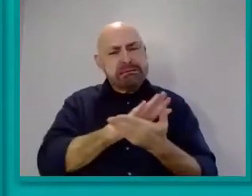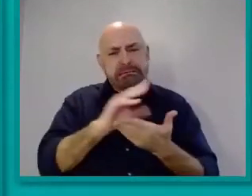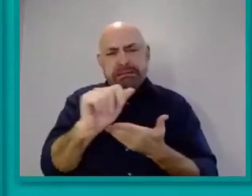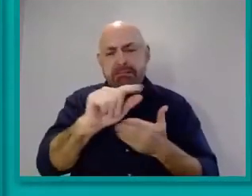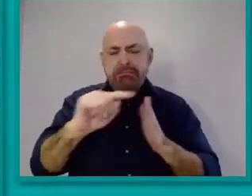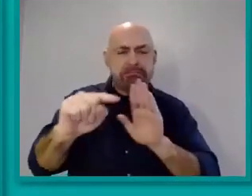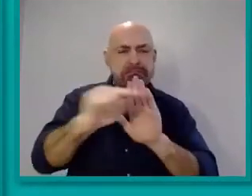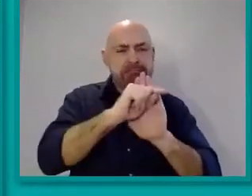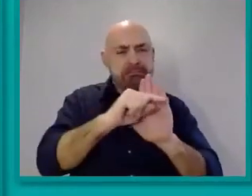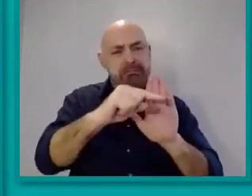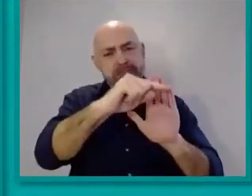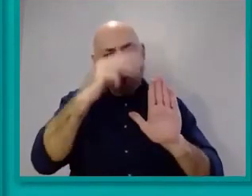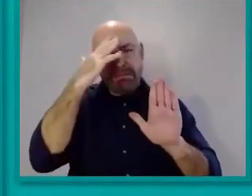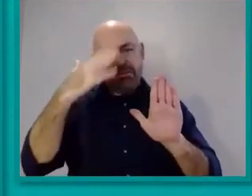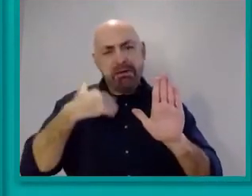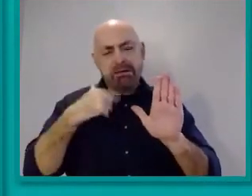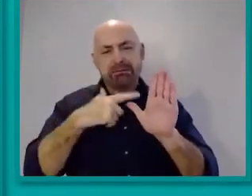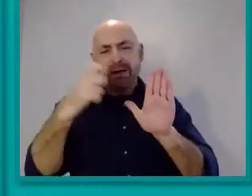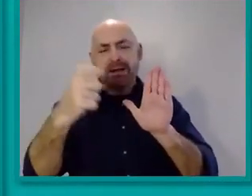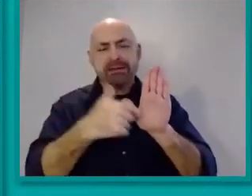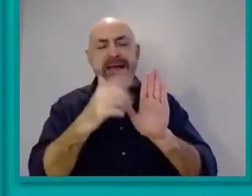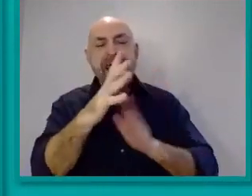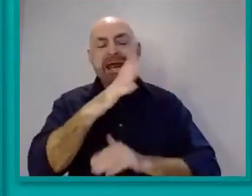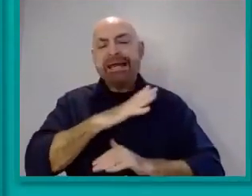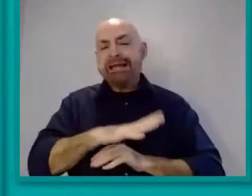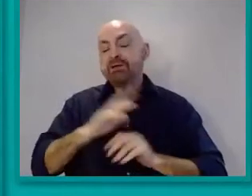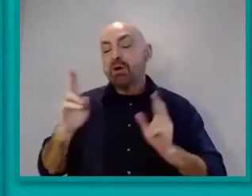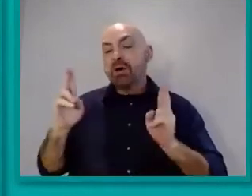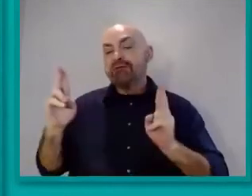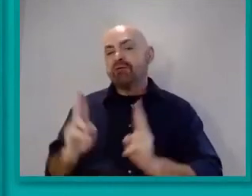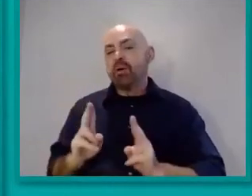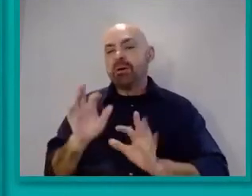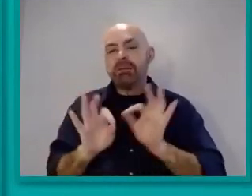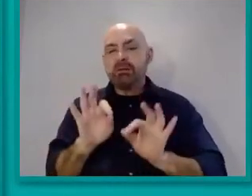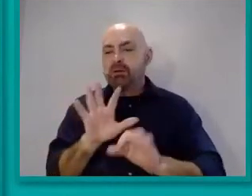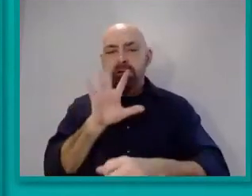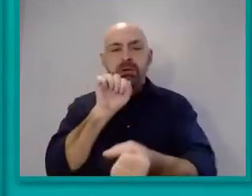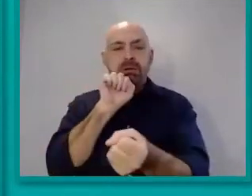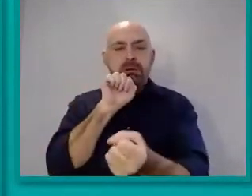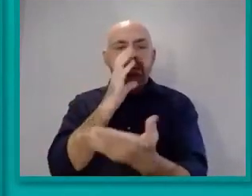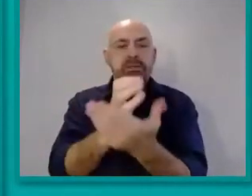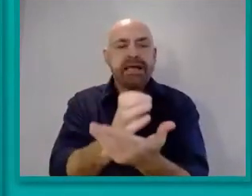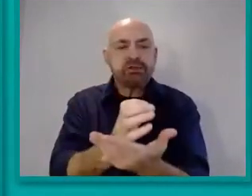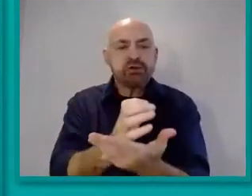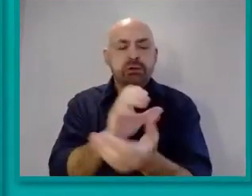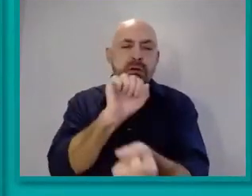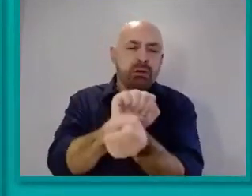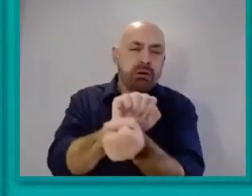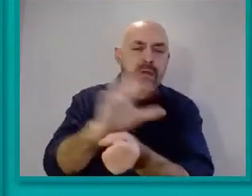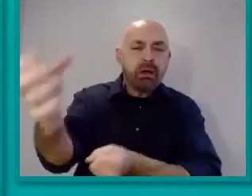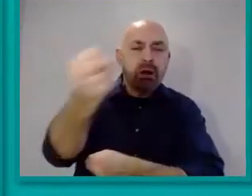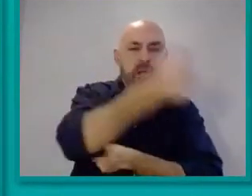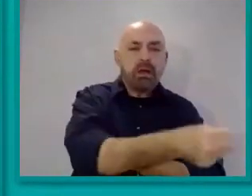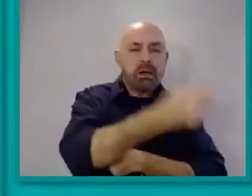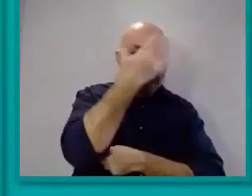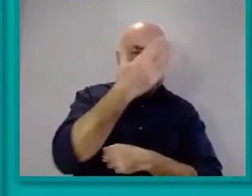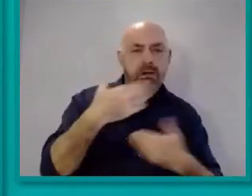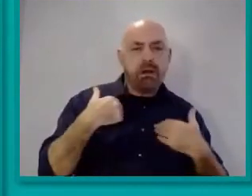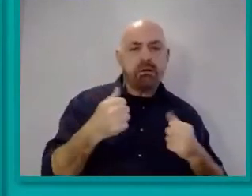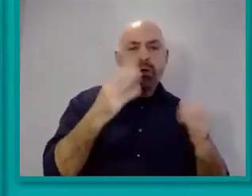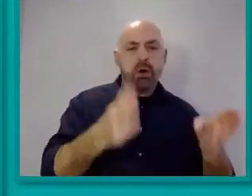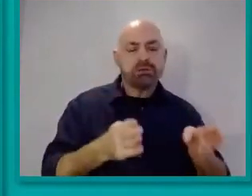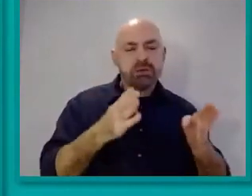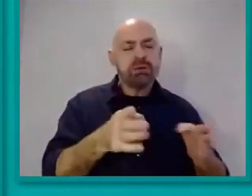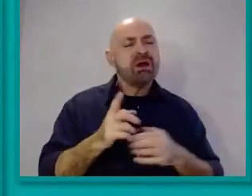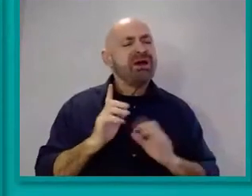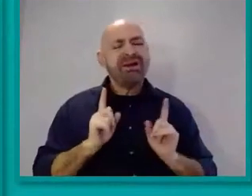so it takes fewer medical professionals to detain someone. It is essential that these measures are only in